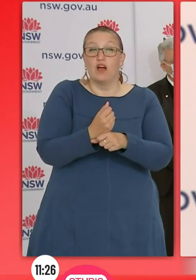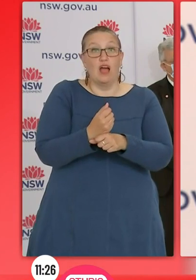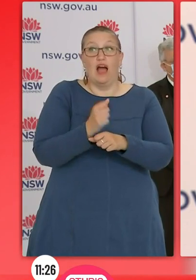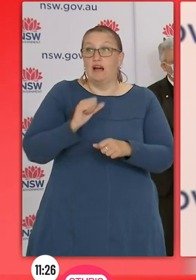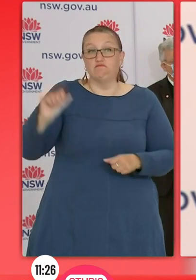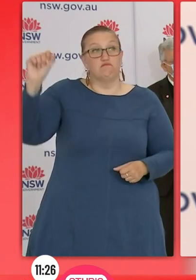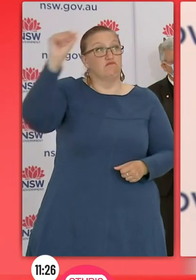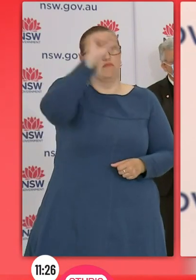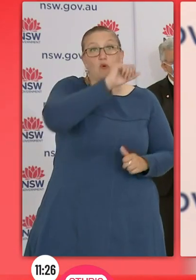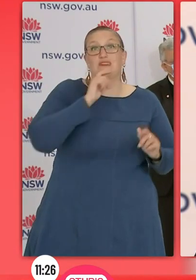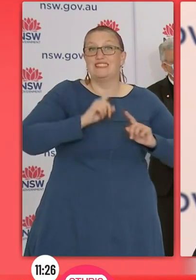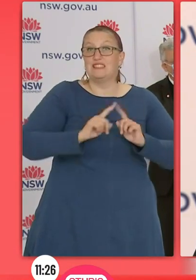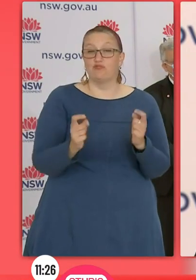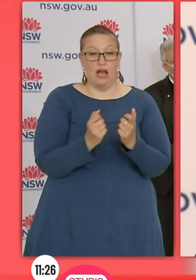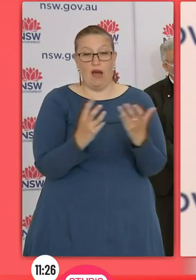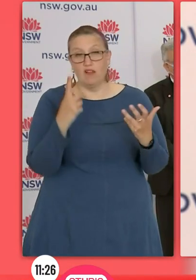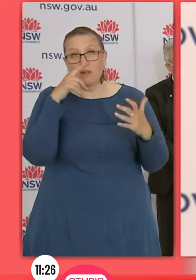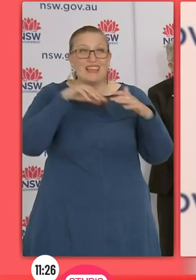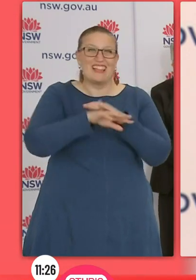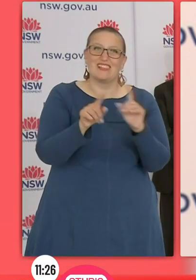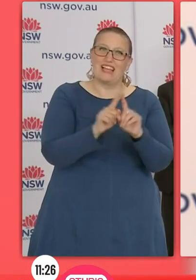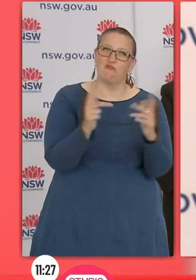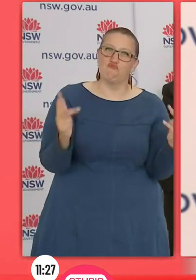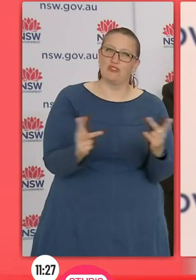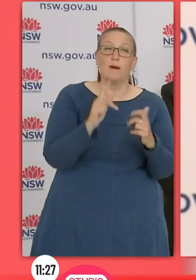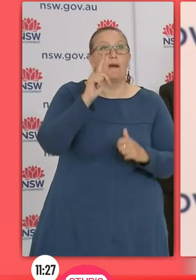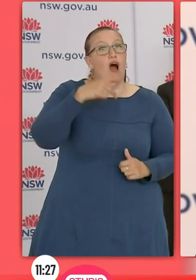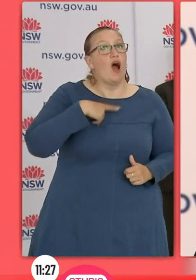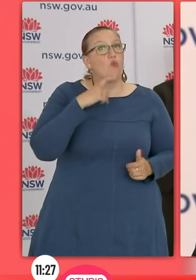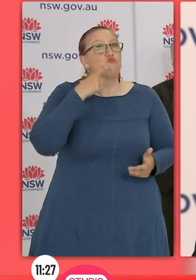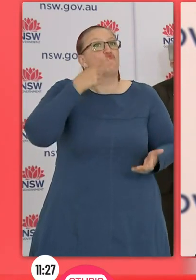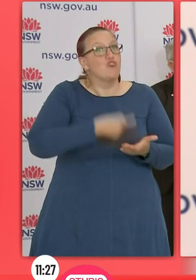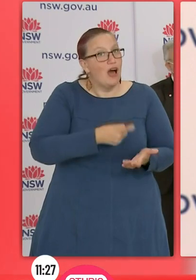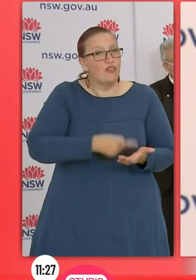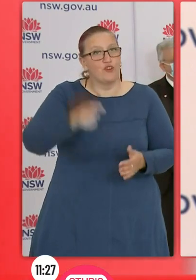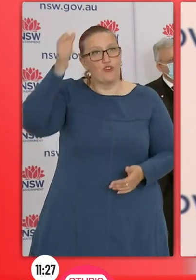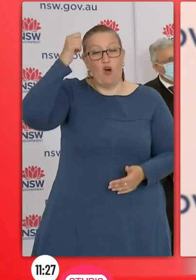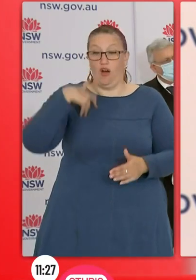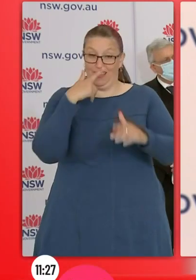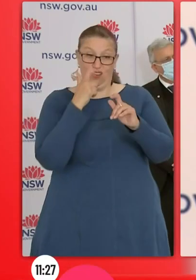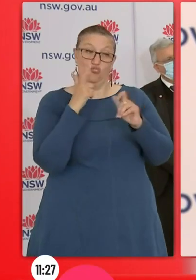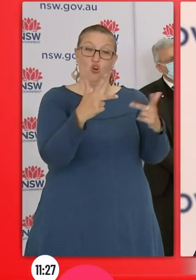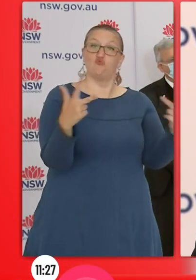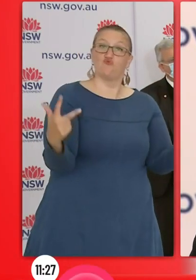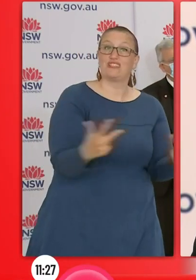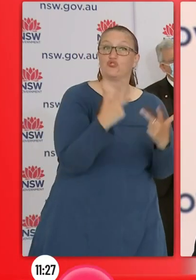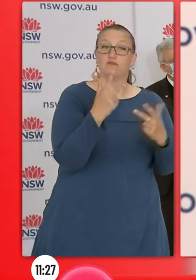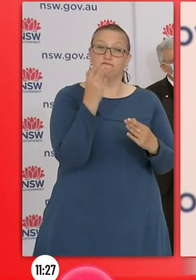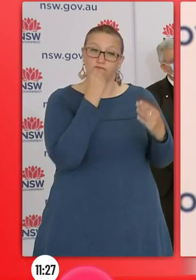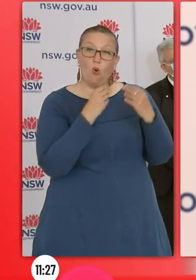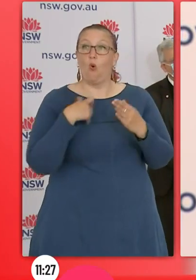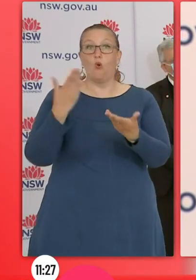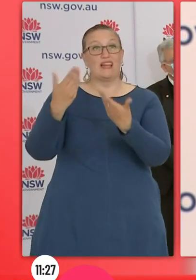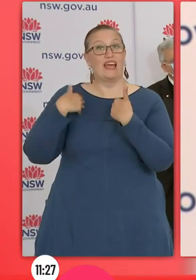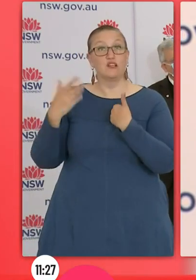state to state at 70 per cent. But I'd much rather know that I can go to a venue and have a meal or have a drink or get a